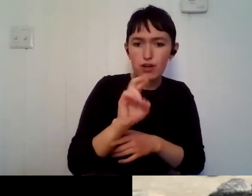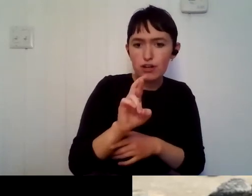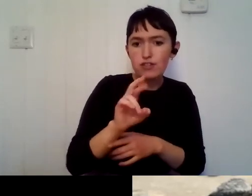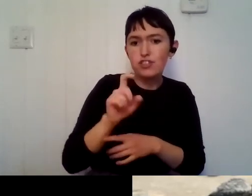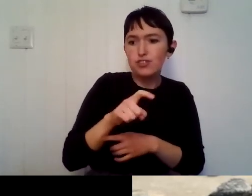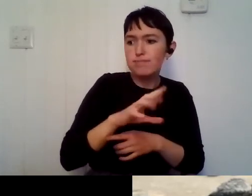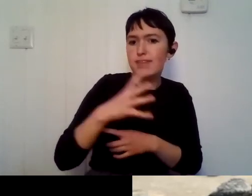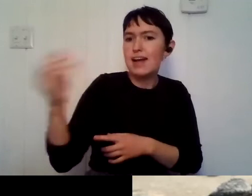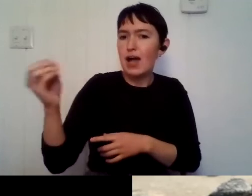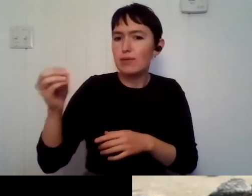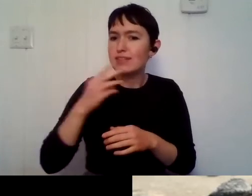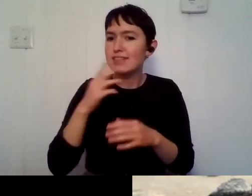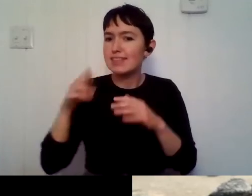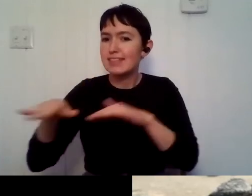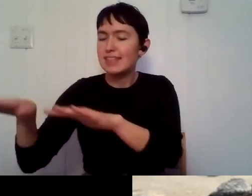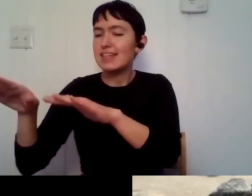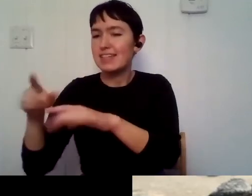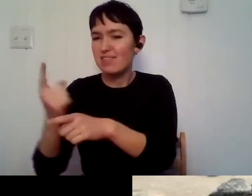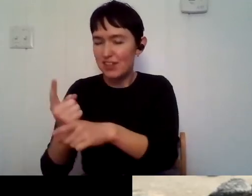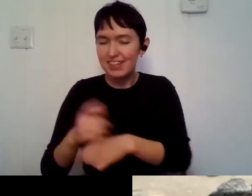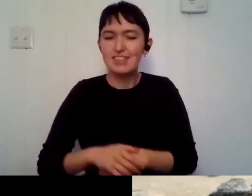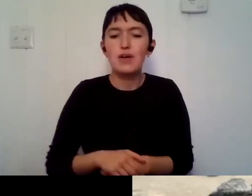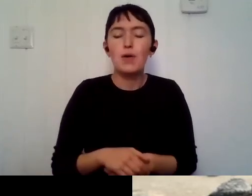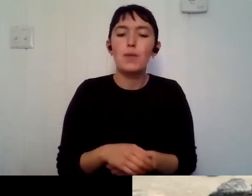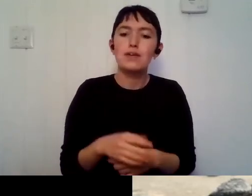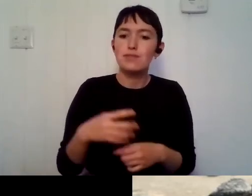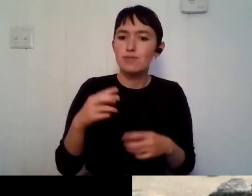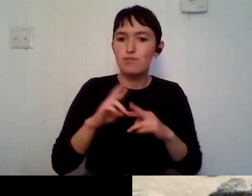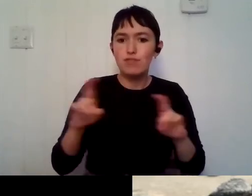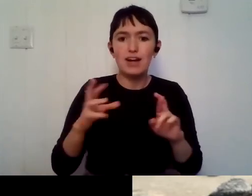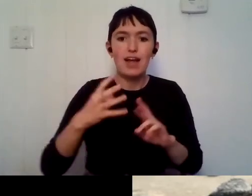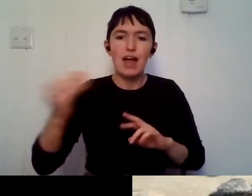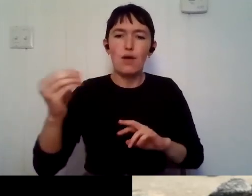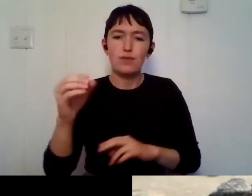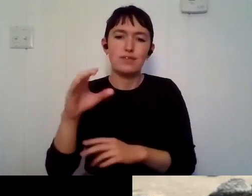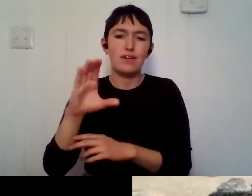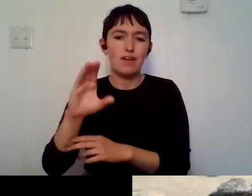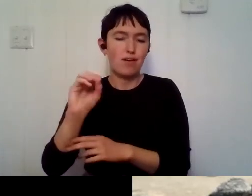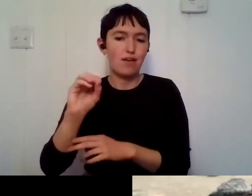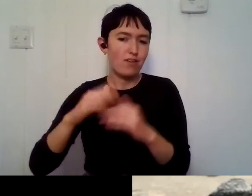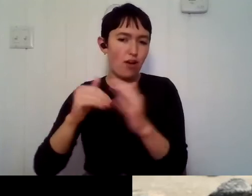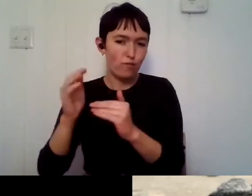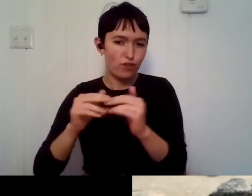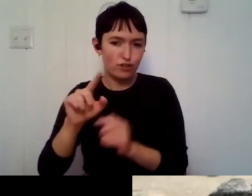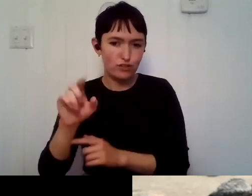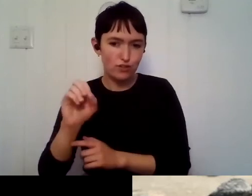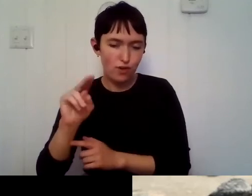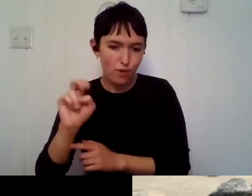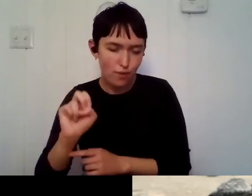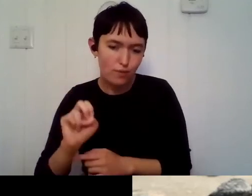um, and just stick to your passion, um, and be 100% you, um, you never know what's going to lead you.